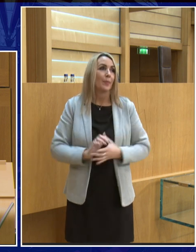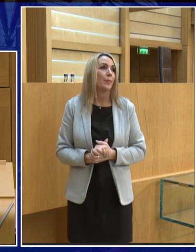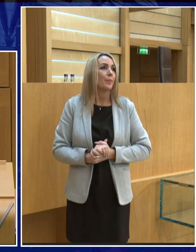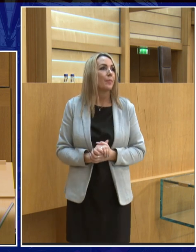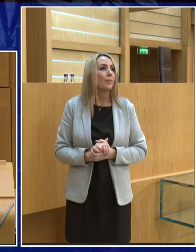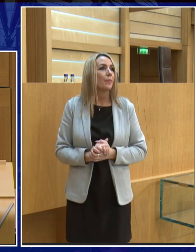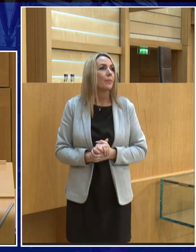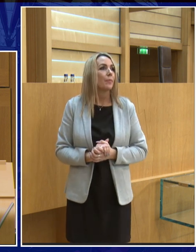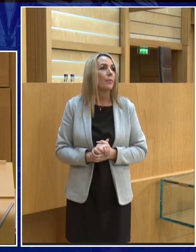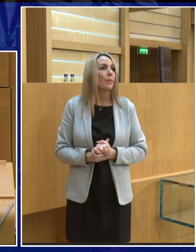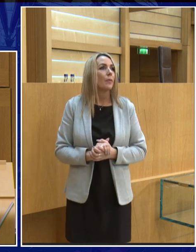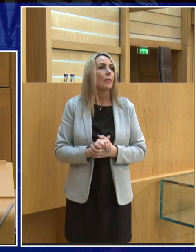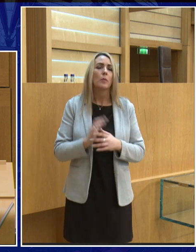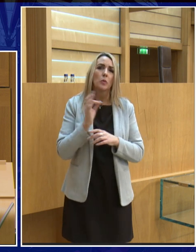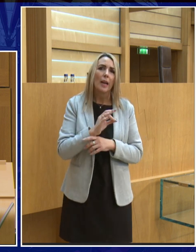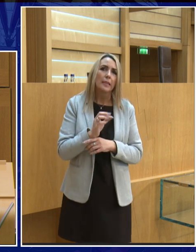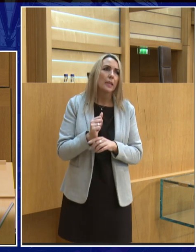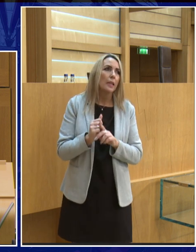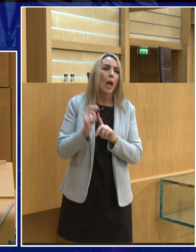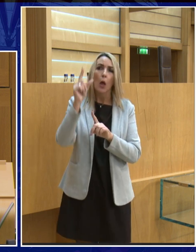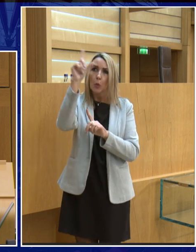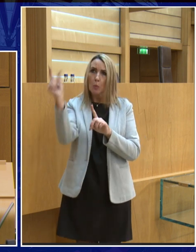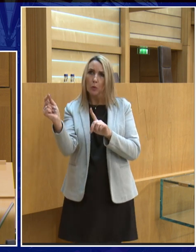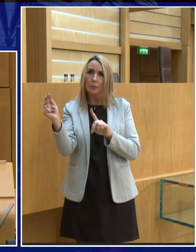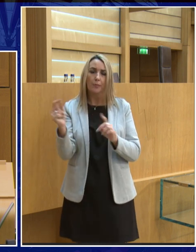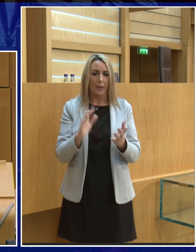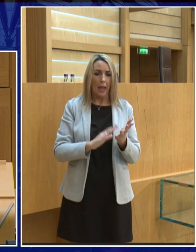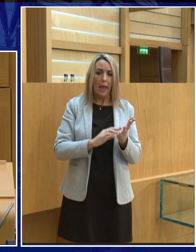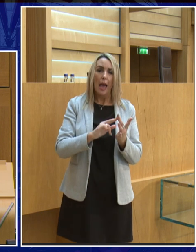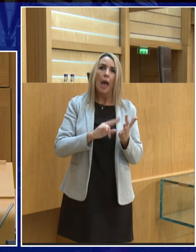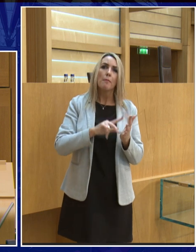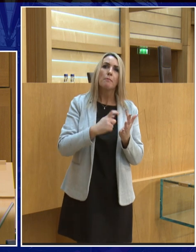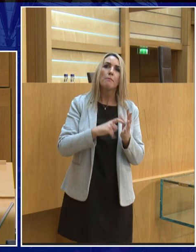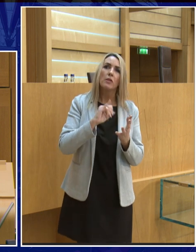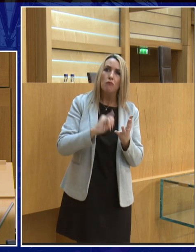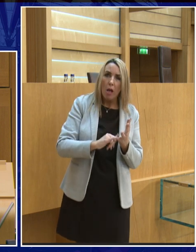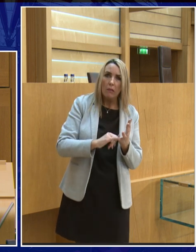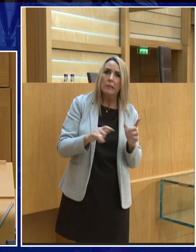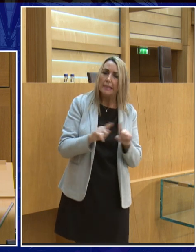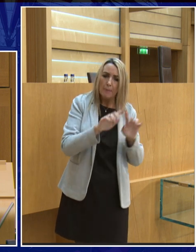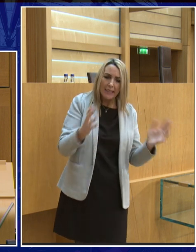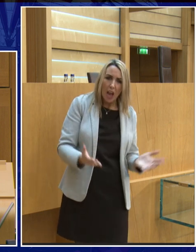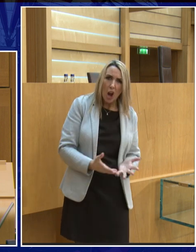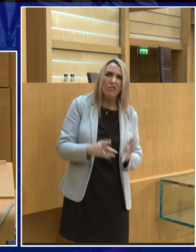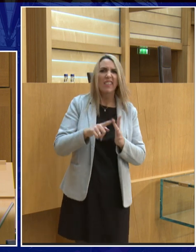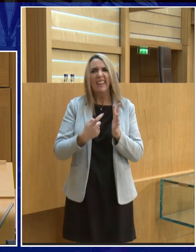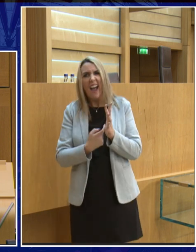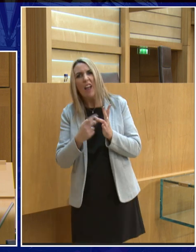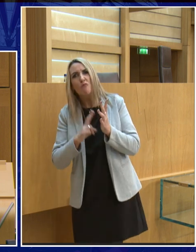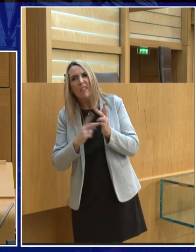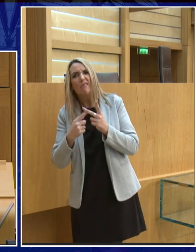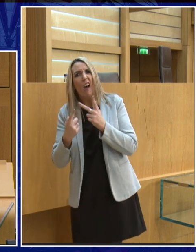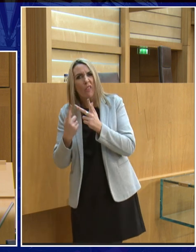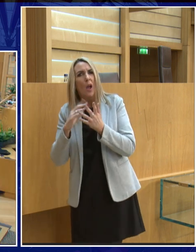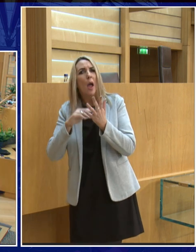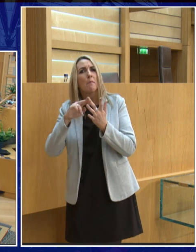and does the moon have the same minerals underground as earth like diamonds gold iron etc that's